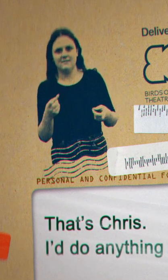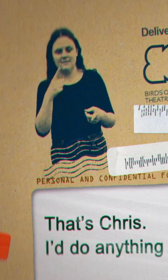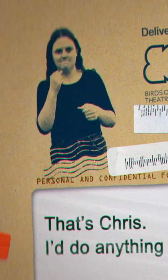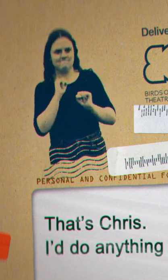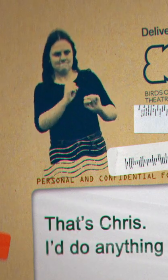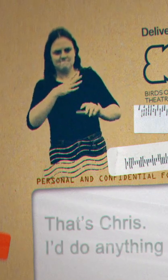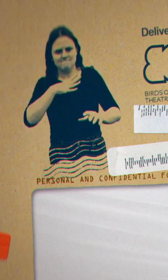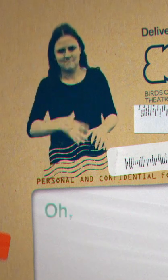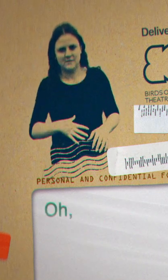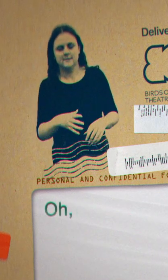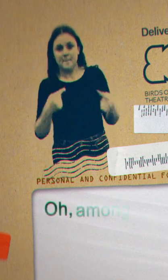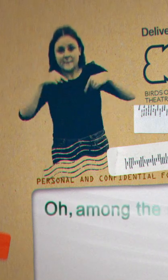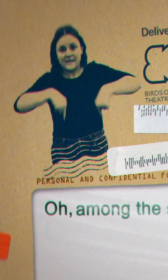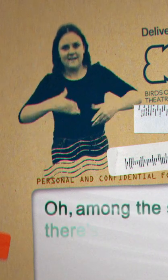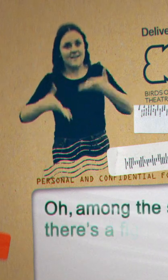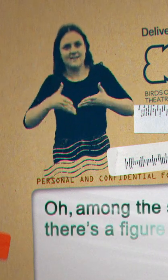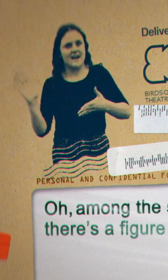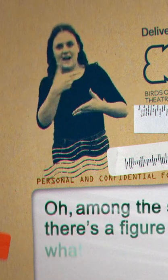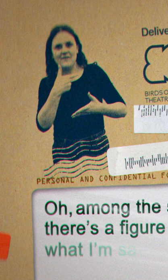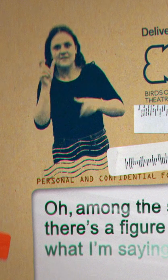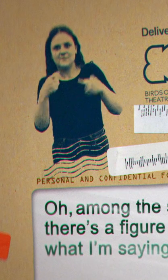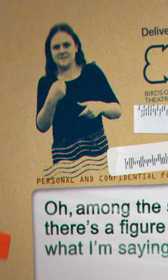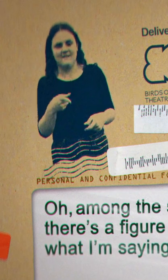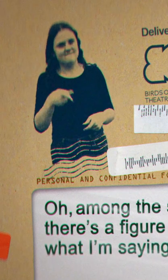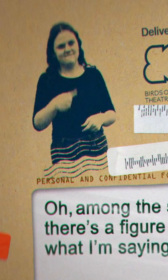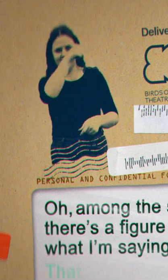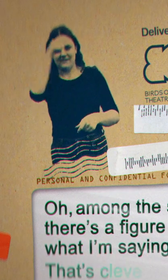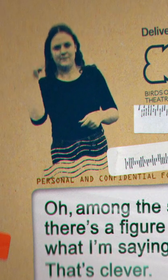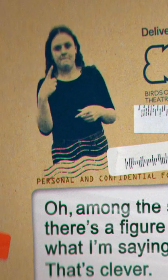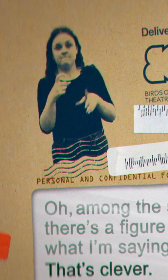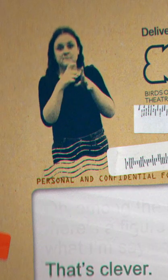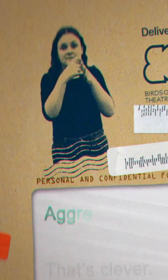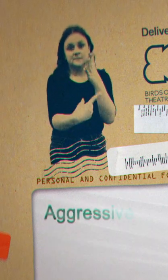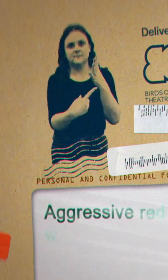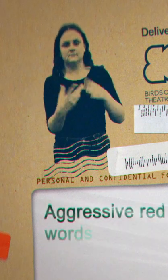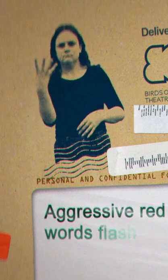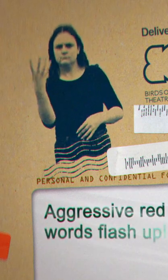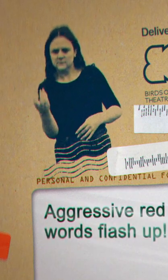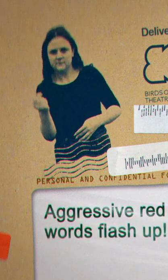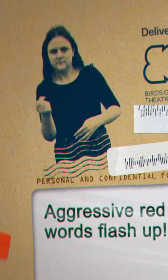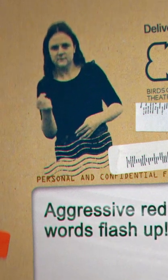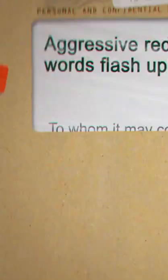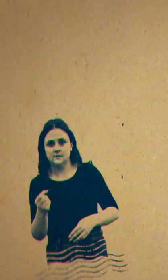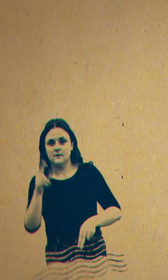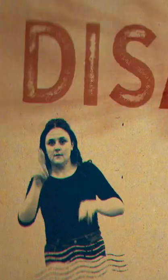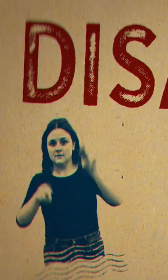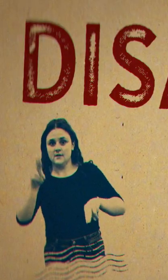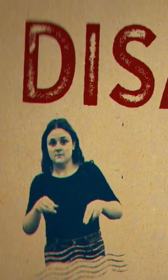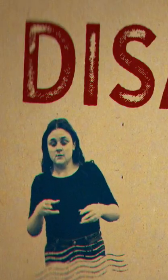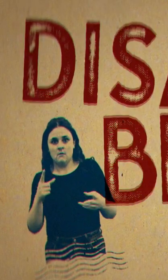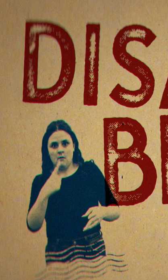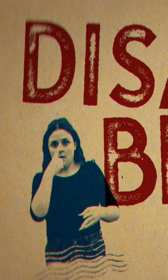I'd do anything for her. Oh, among the stamps, there's a figure signing what I'm saying. That's clever. Aggressive red words flash up.